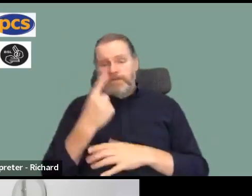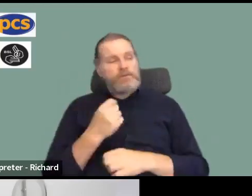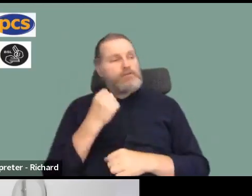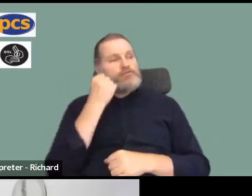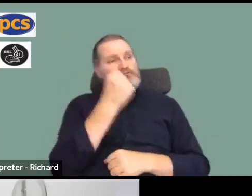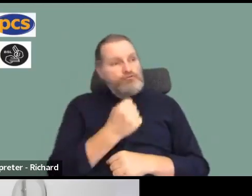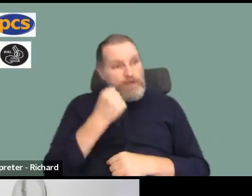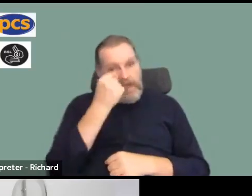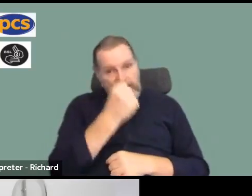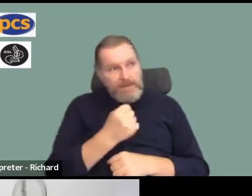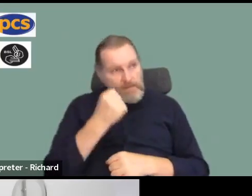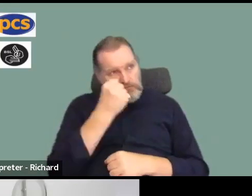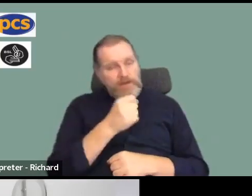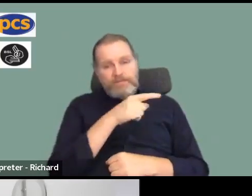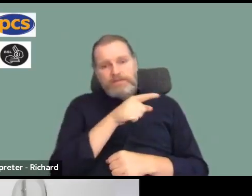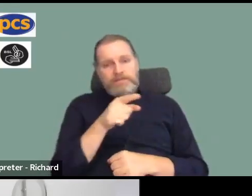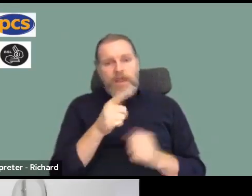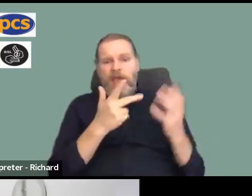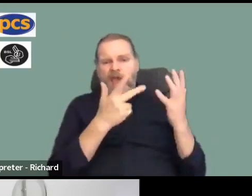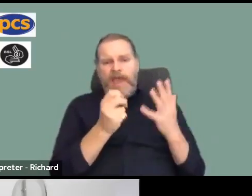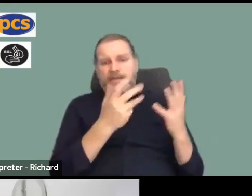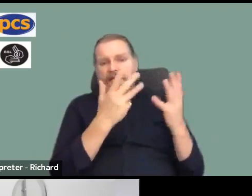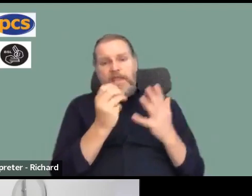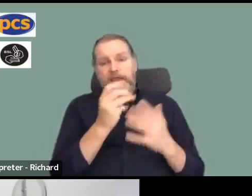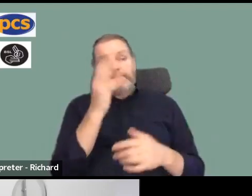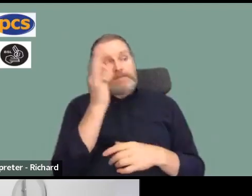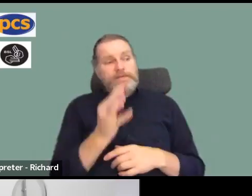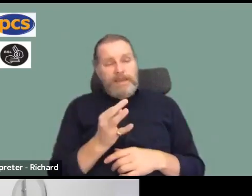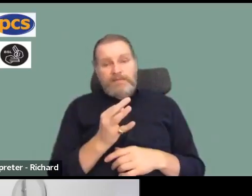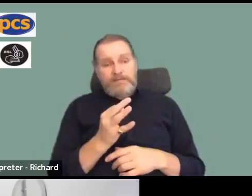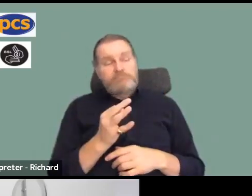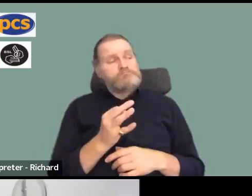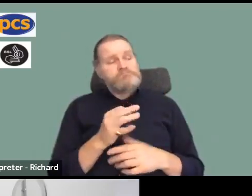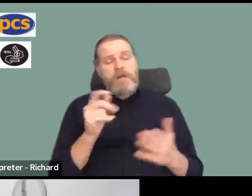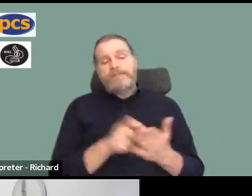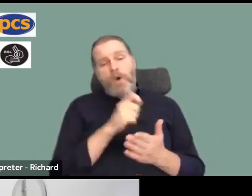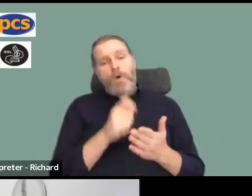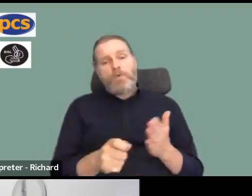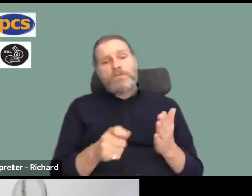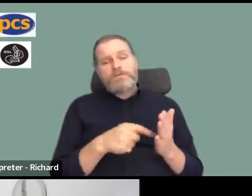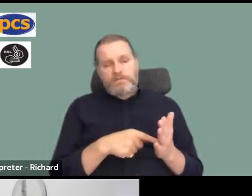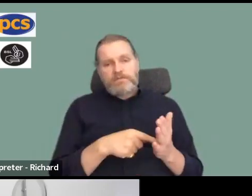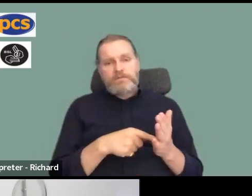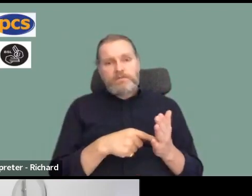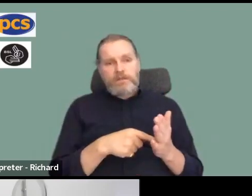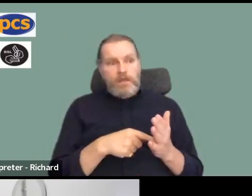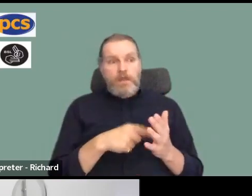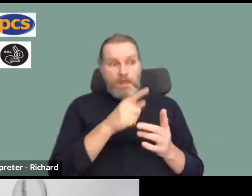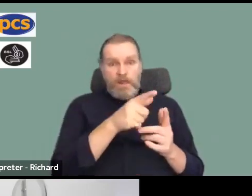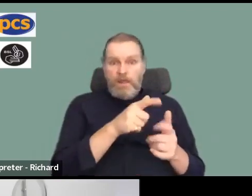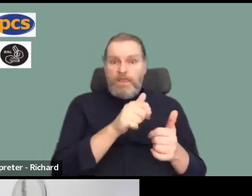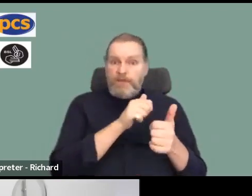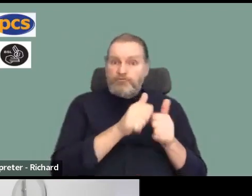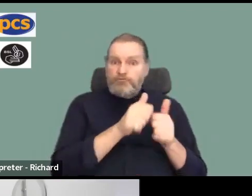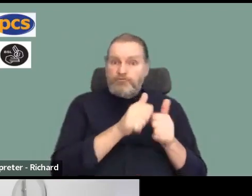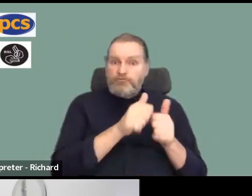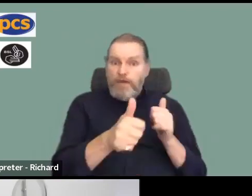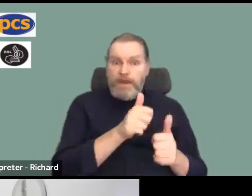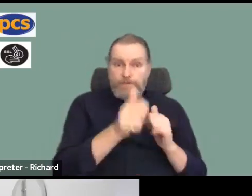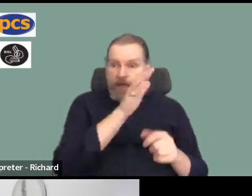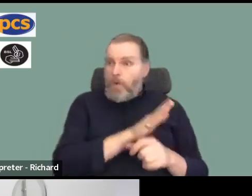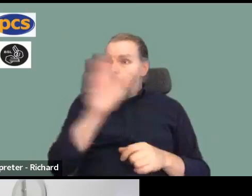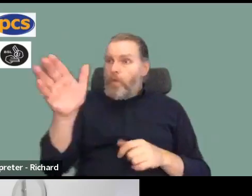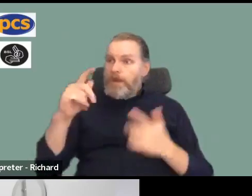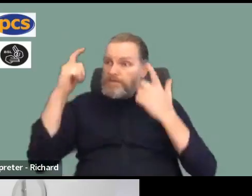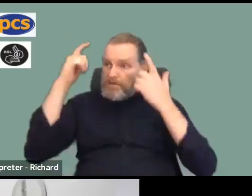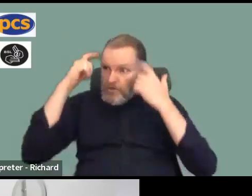turnouts, by the way, of 80%, 90%, with strike votes of 90%, the employer went to court, in one case, and